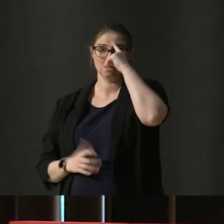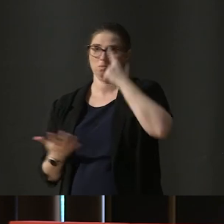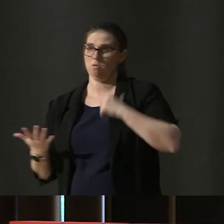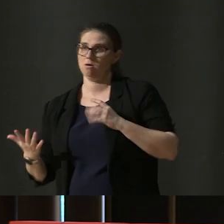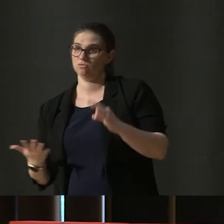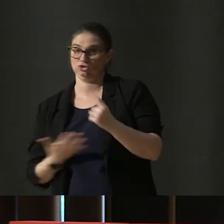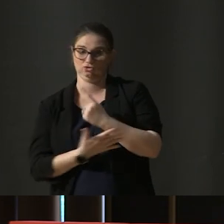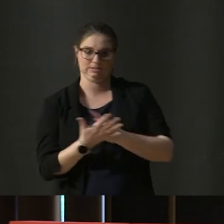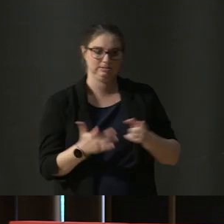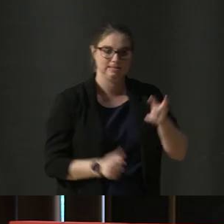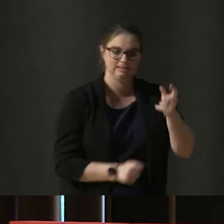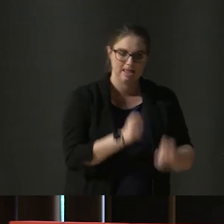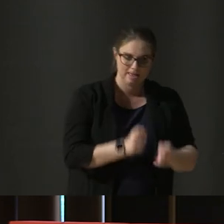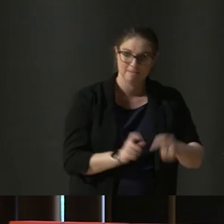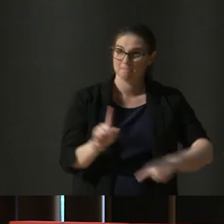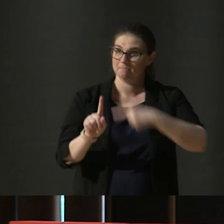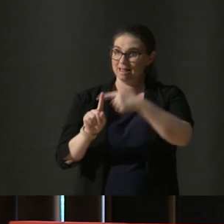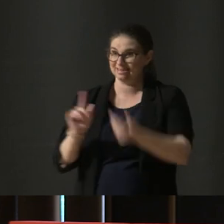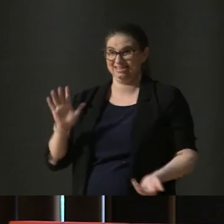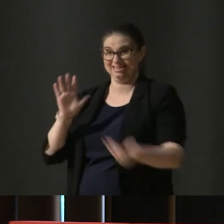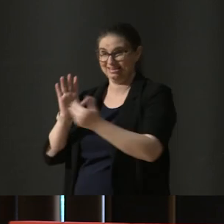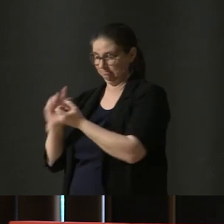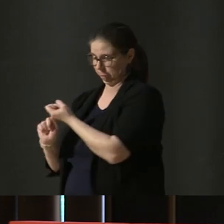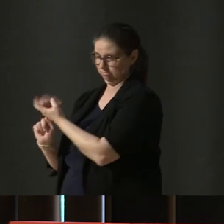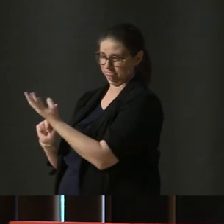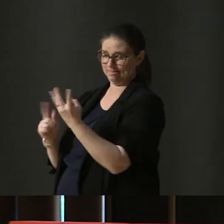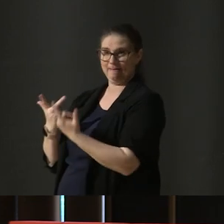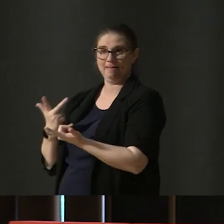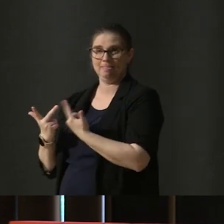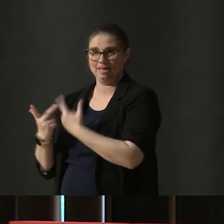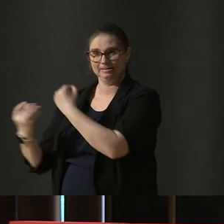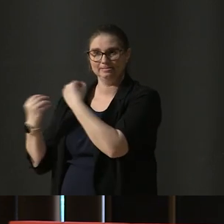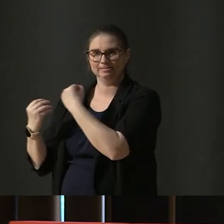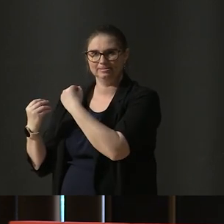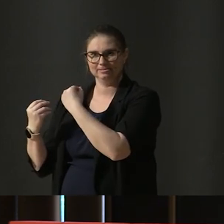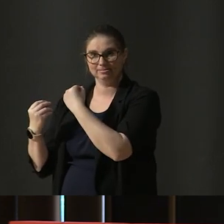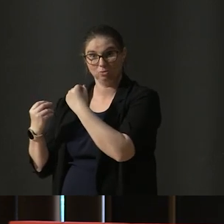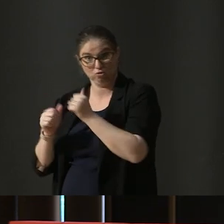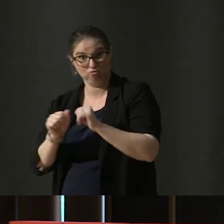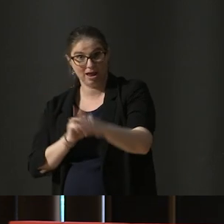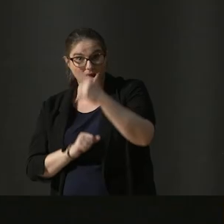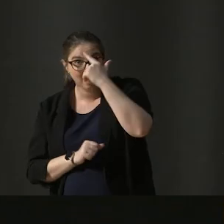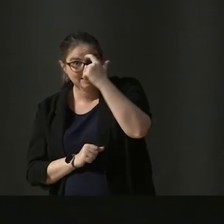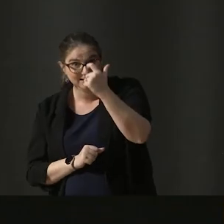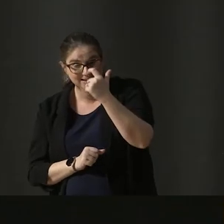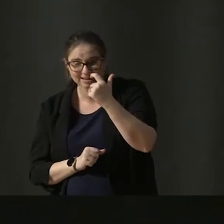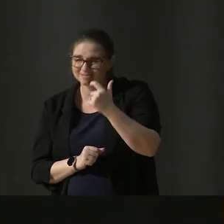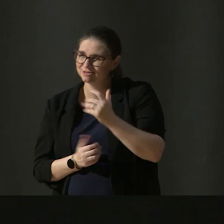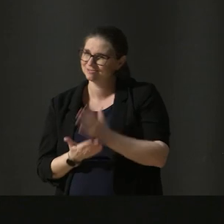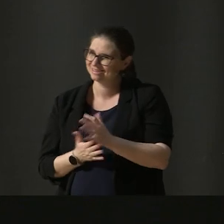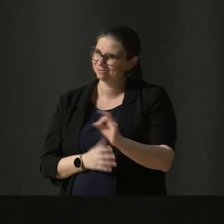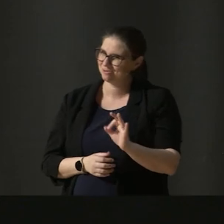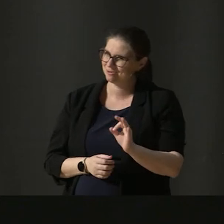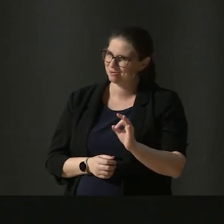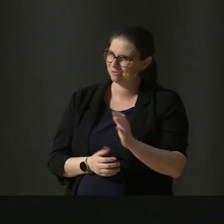well. It's a great idea in theory, but just not a very realistic option. When you say